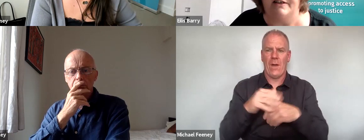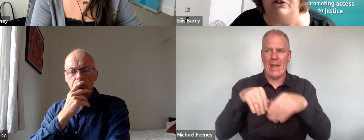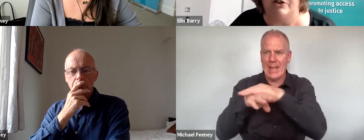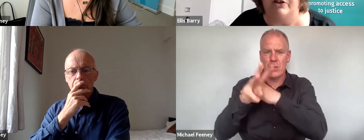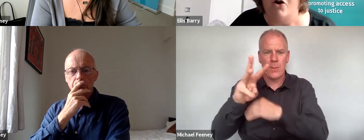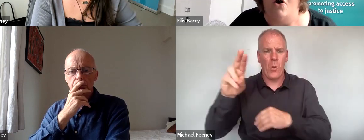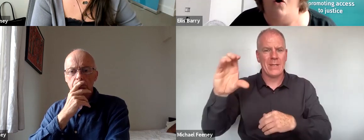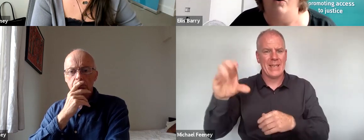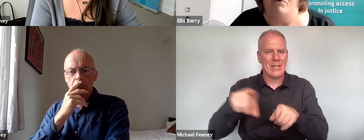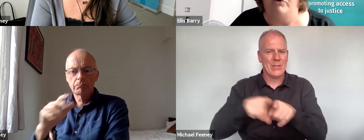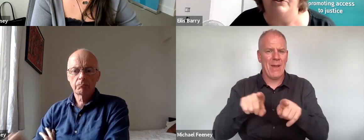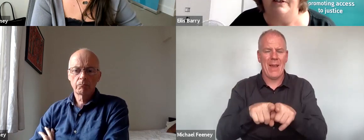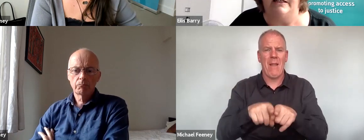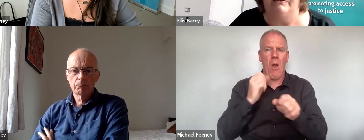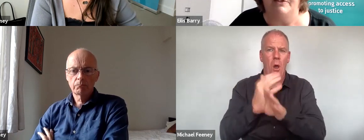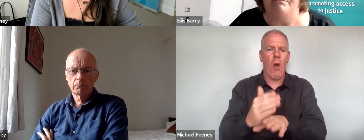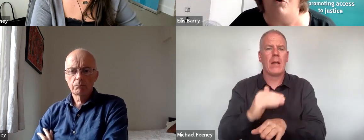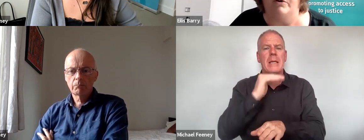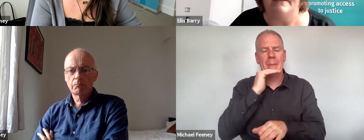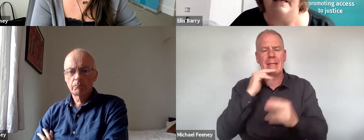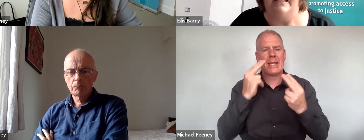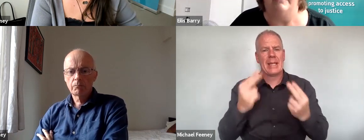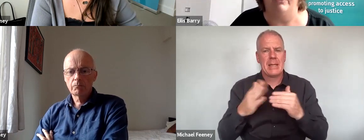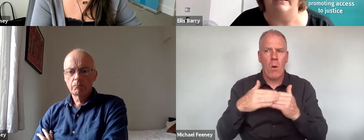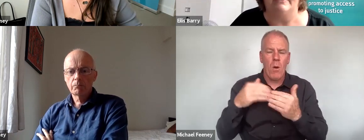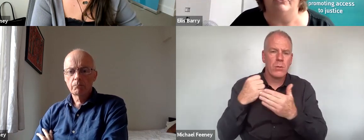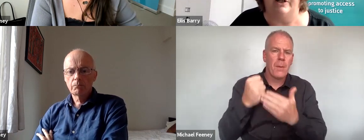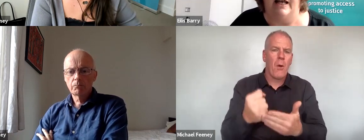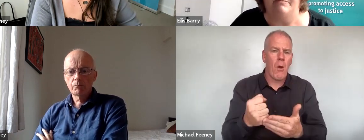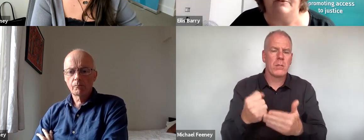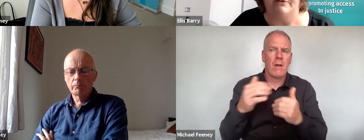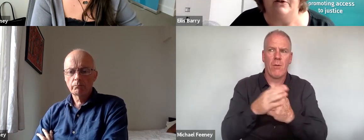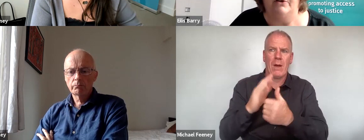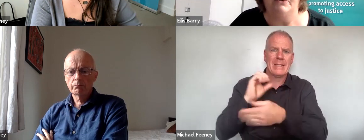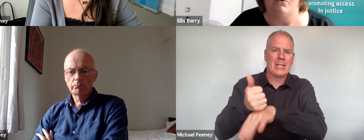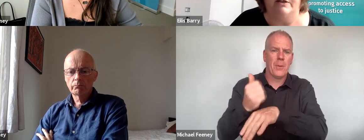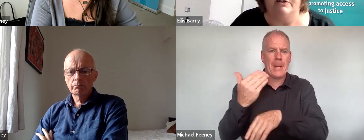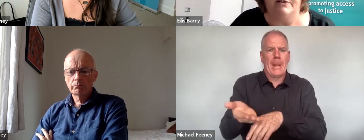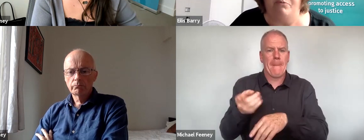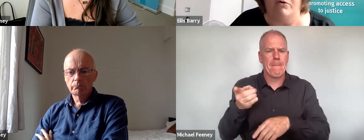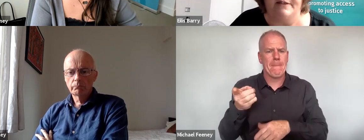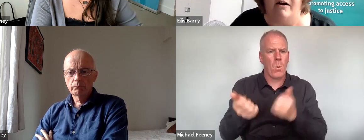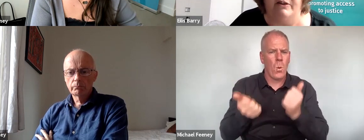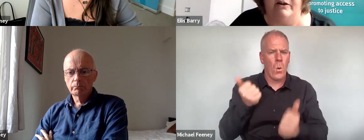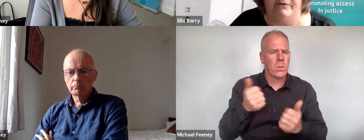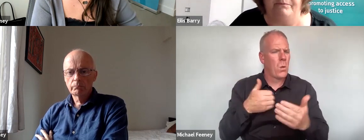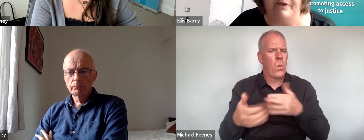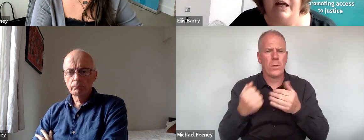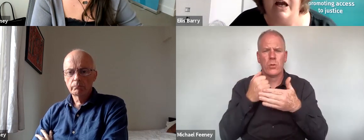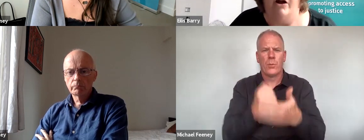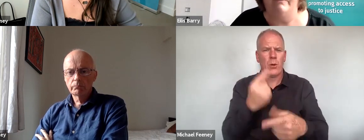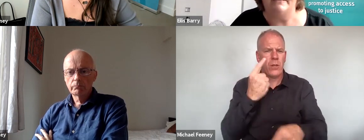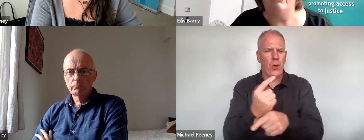Relations Commission all point to the need for supports in bringing such claims. So what supports are there?